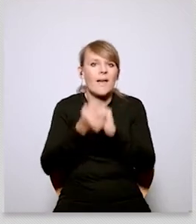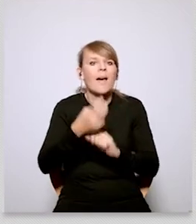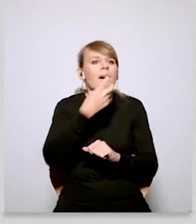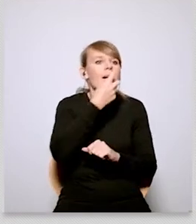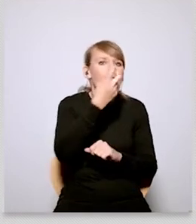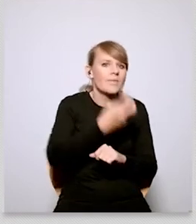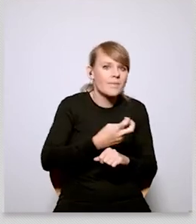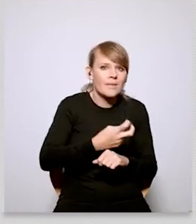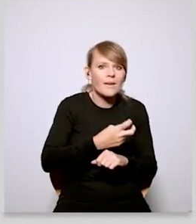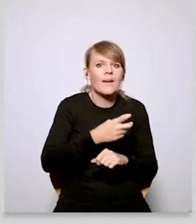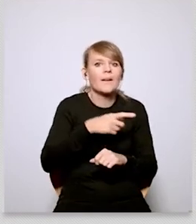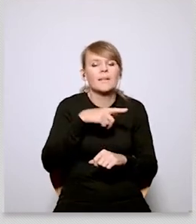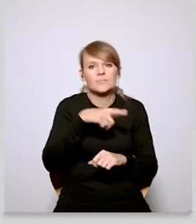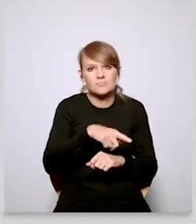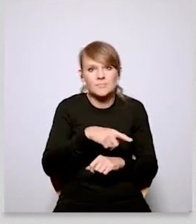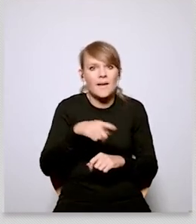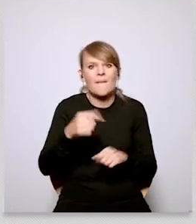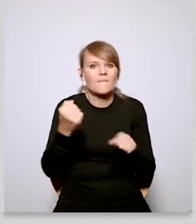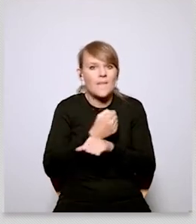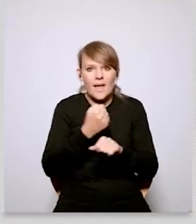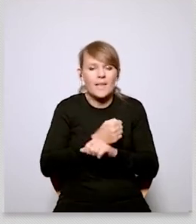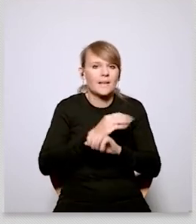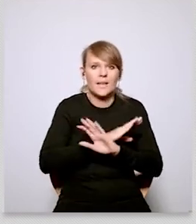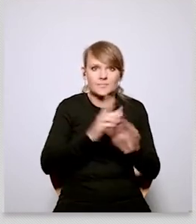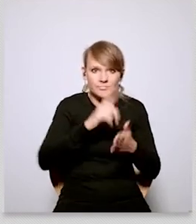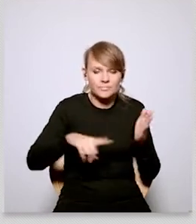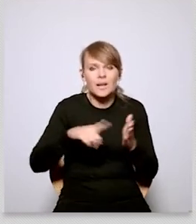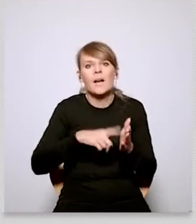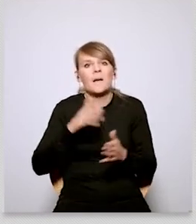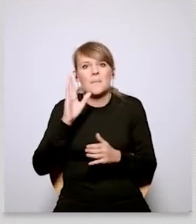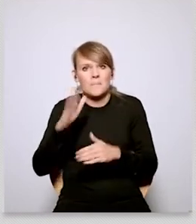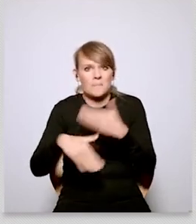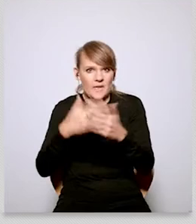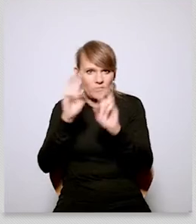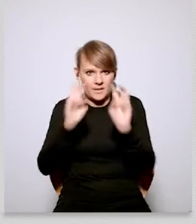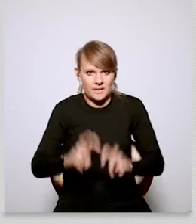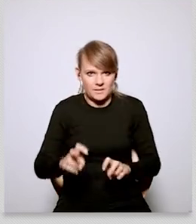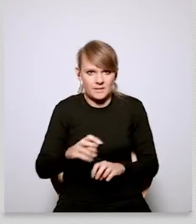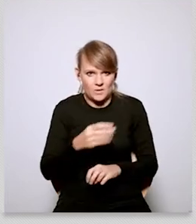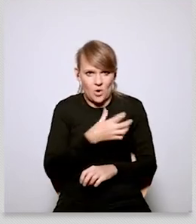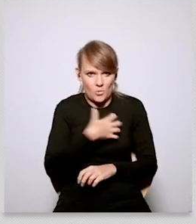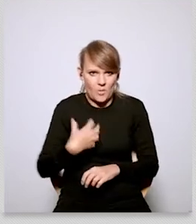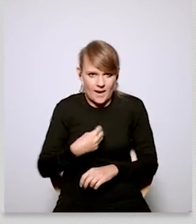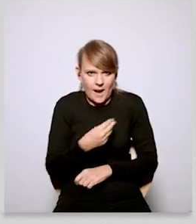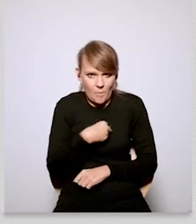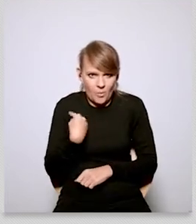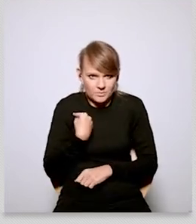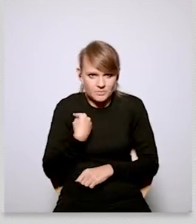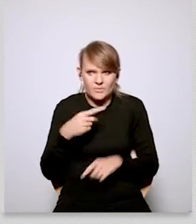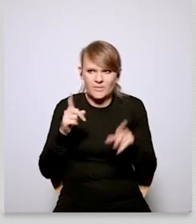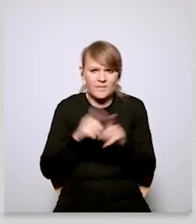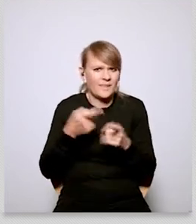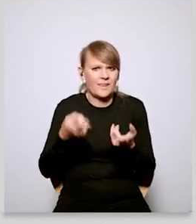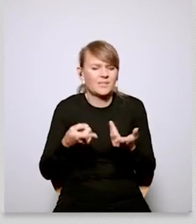how we are going to produce our energy in the european union people are afraid that giving up coal might lead